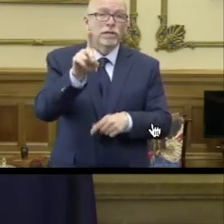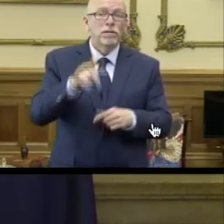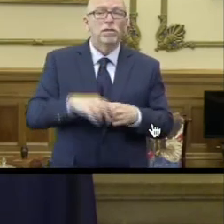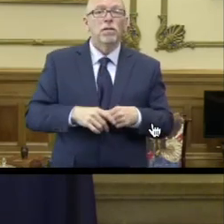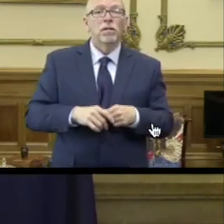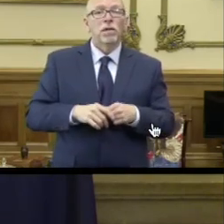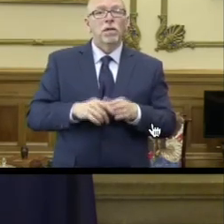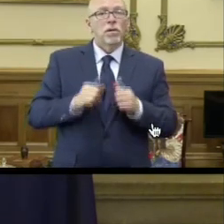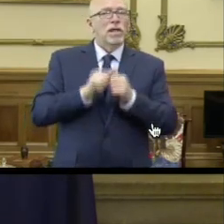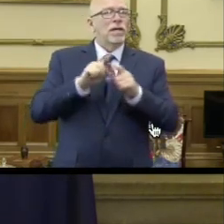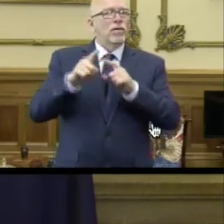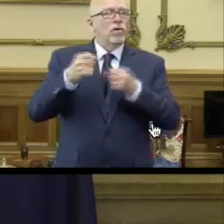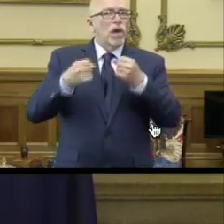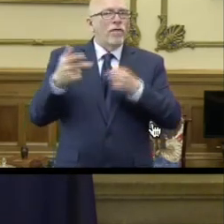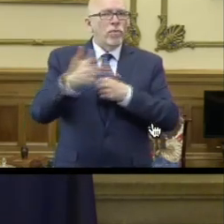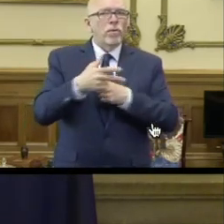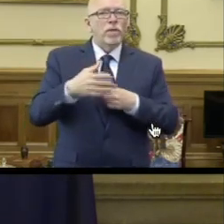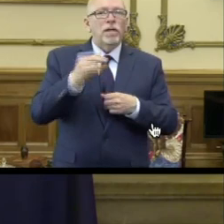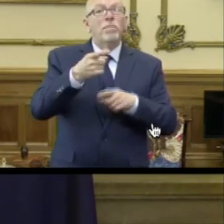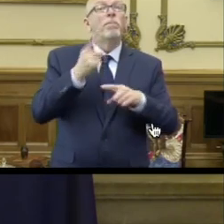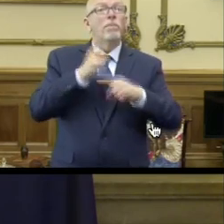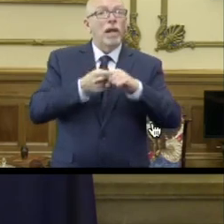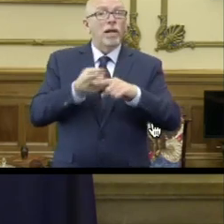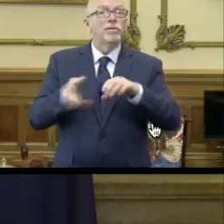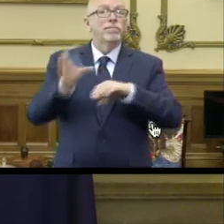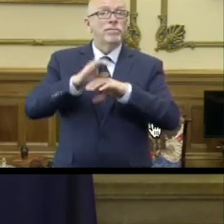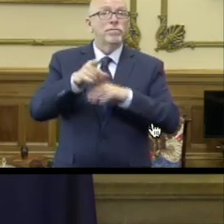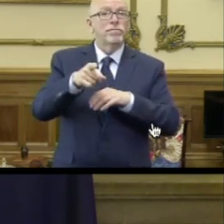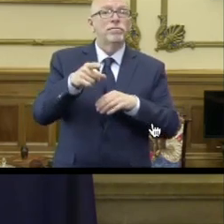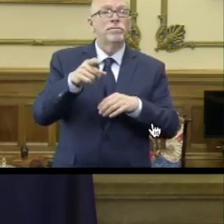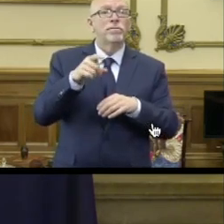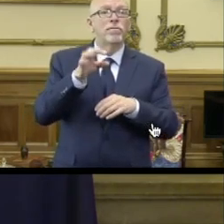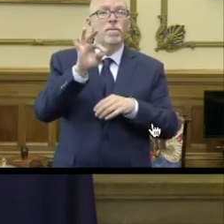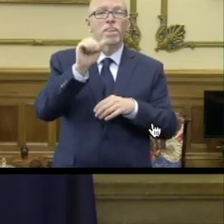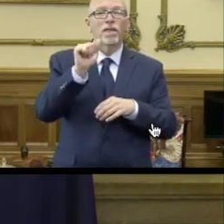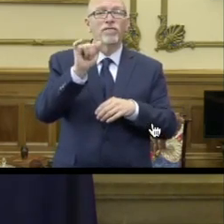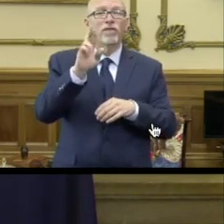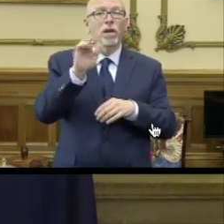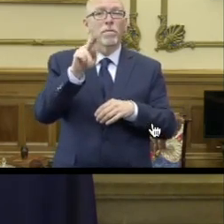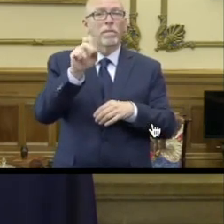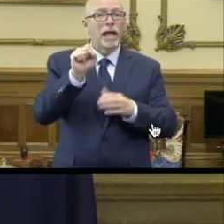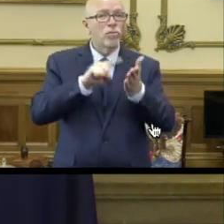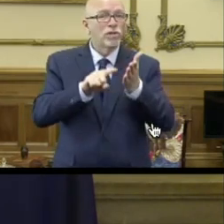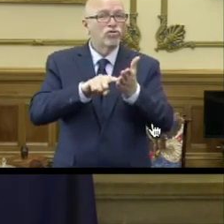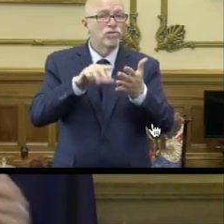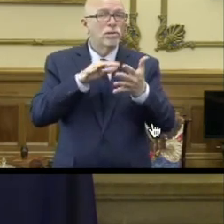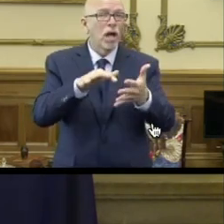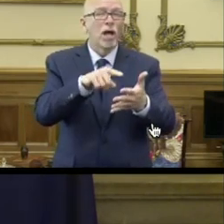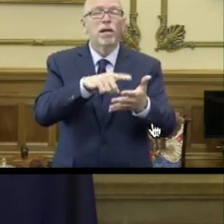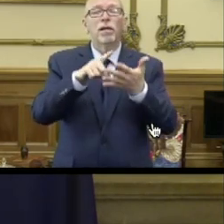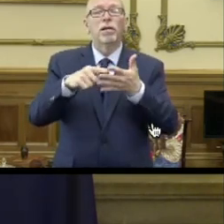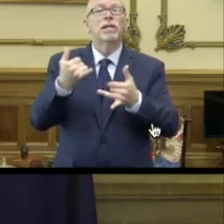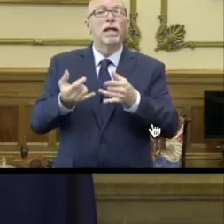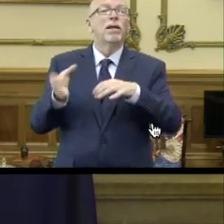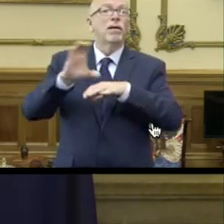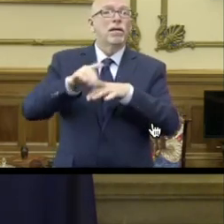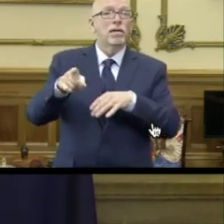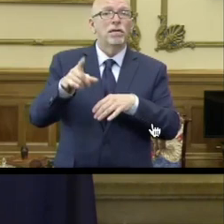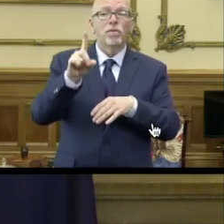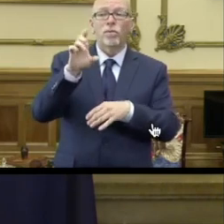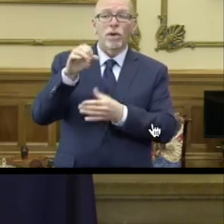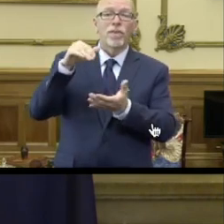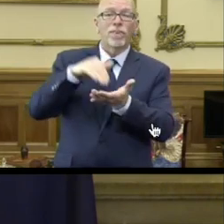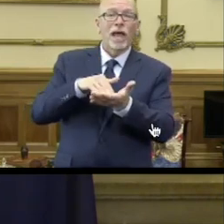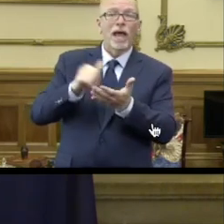with those drive-throughs. And then you layer on top of that the Fairbanks study. And then you layer on top of that now this 100